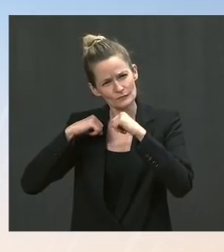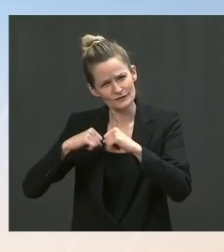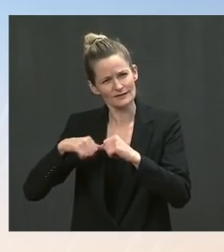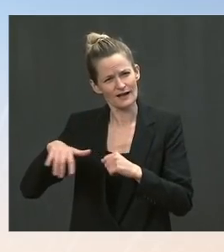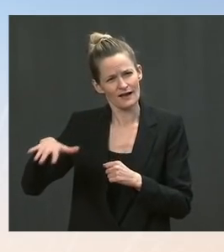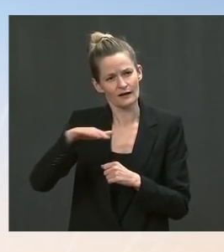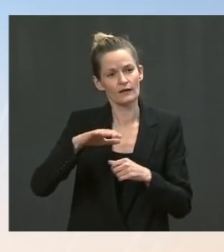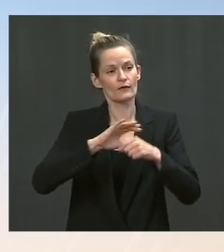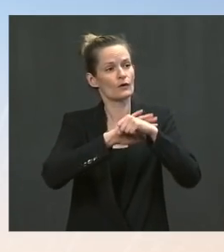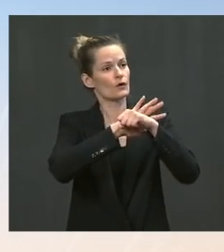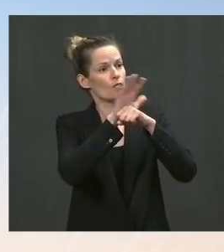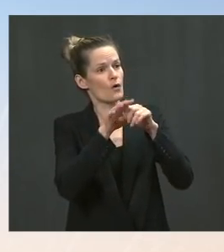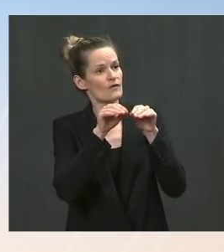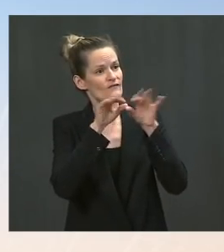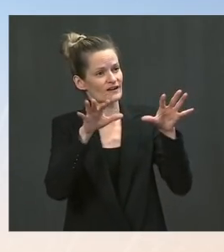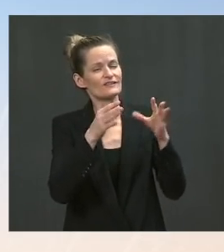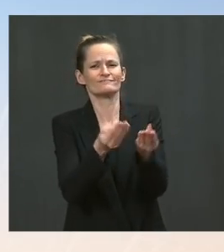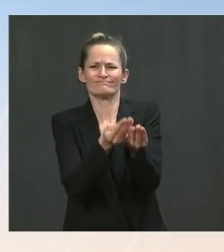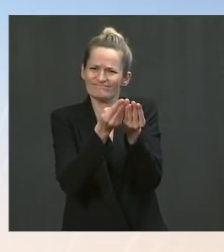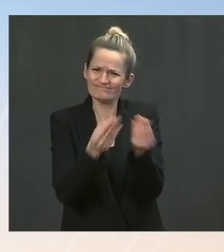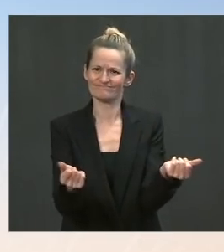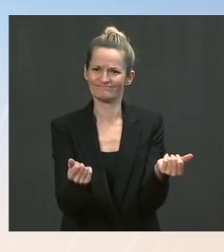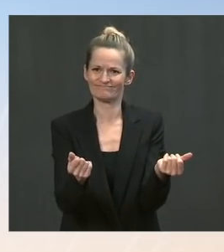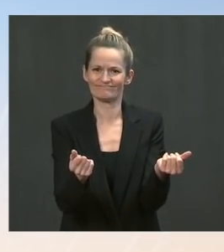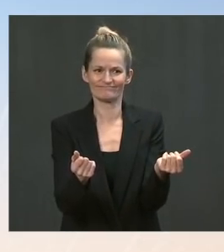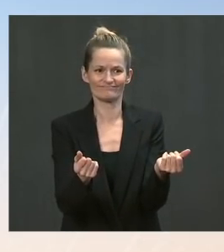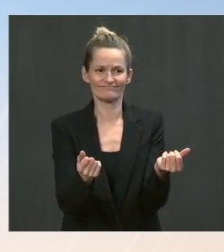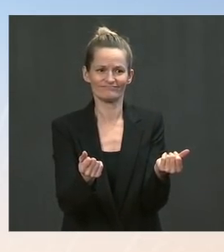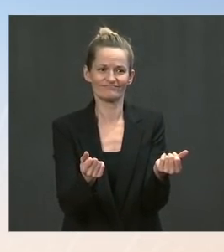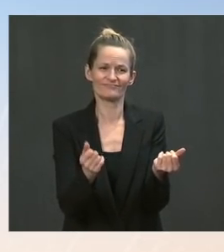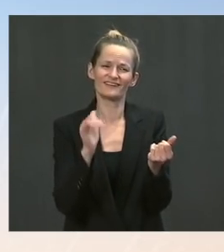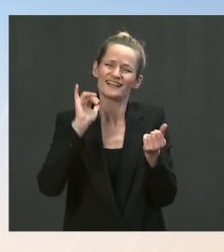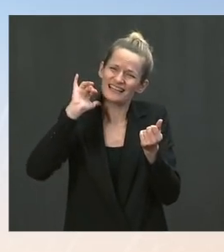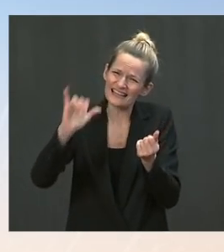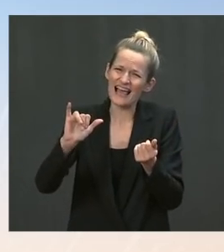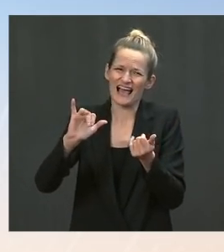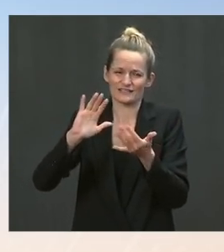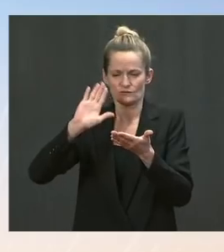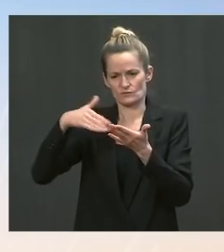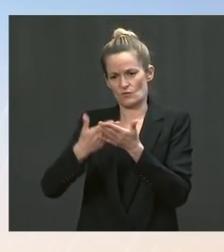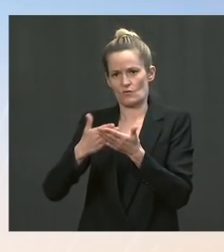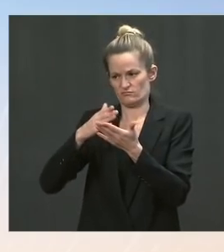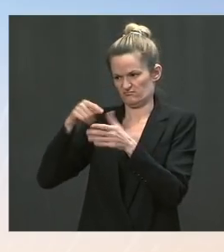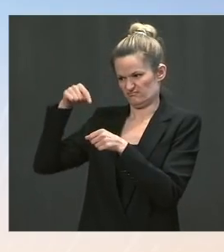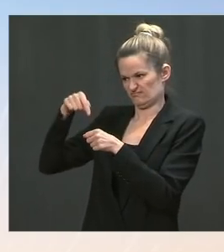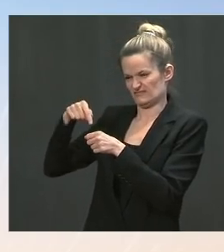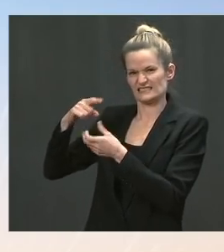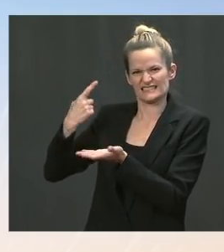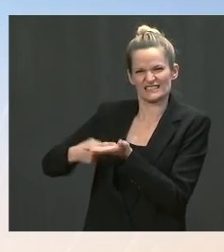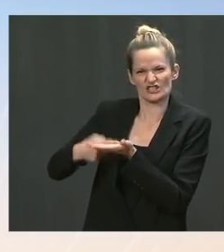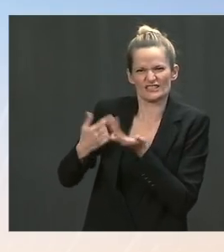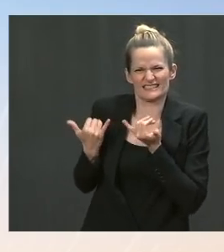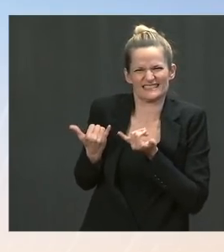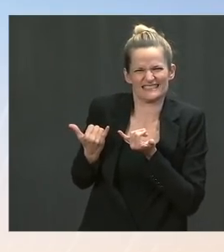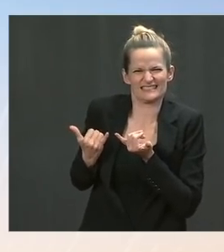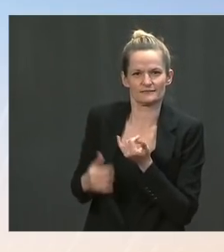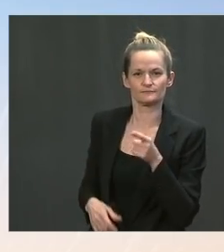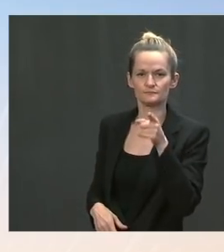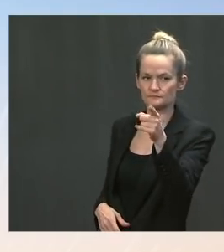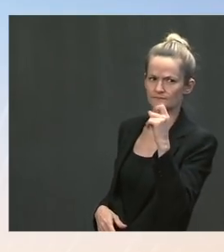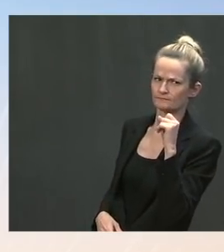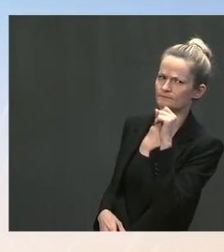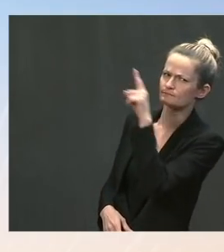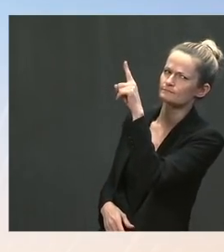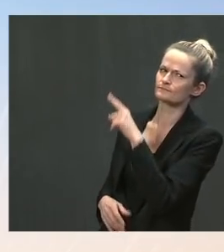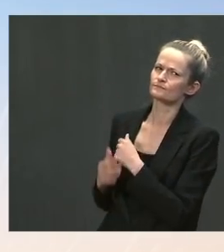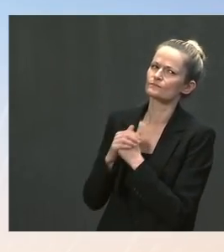are pros and cons to many of these policies. That's part of the discussion as well. Does it extend to other — we've talked to nursing homes. Is it affecting